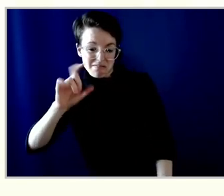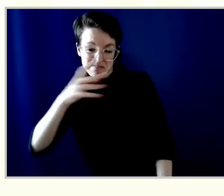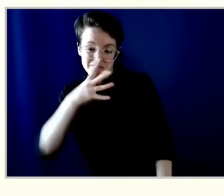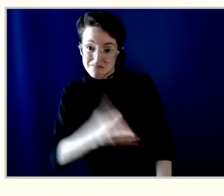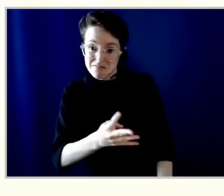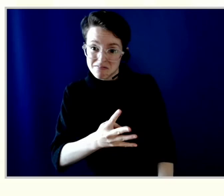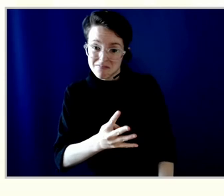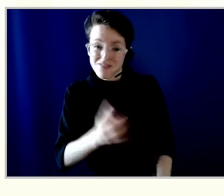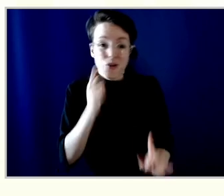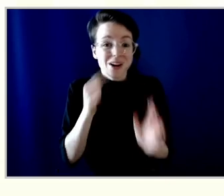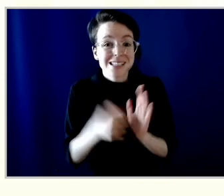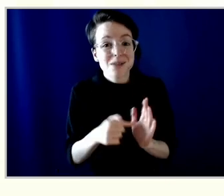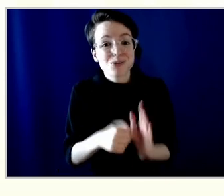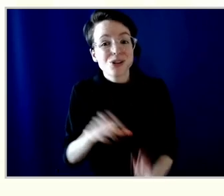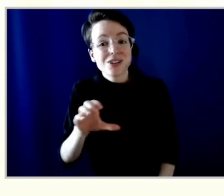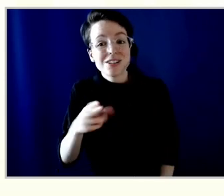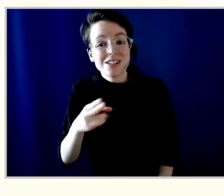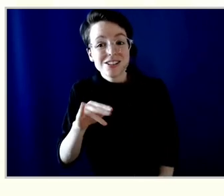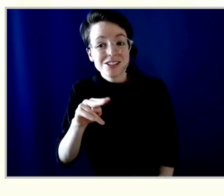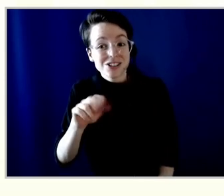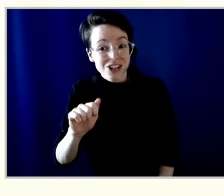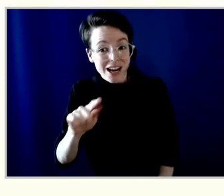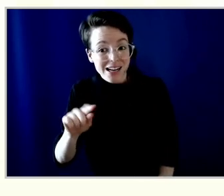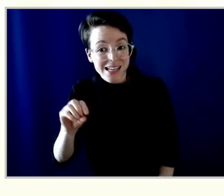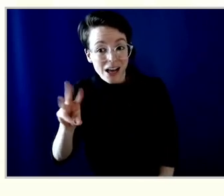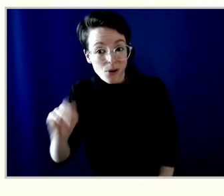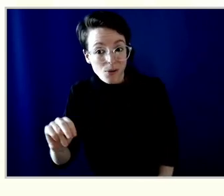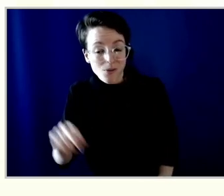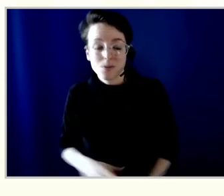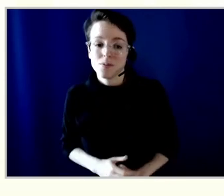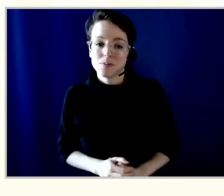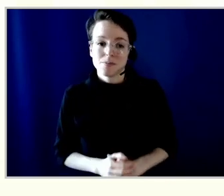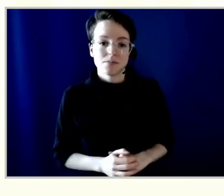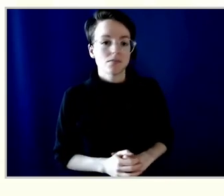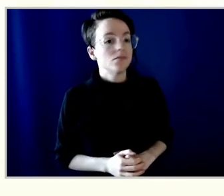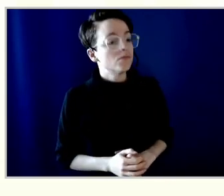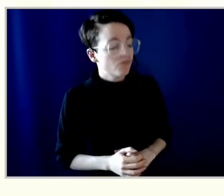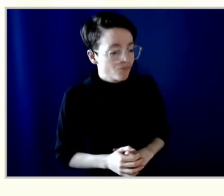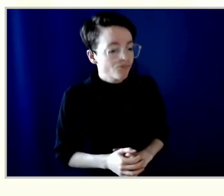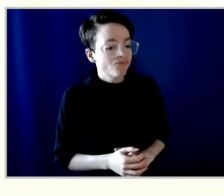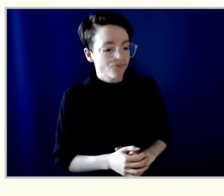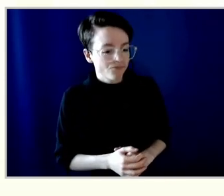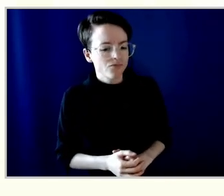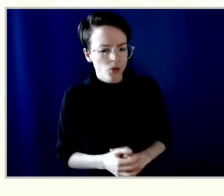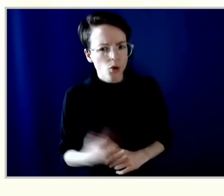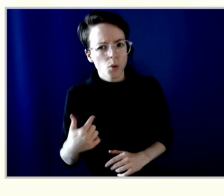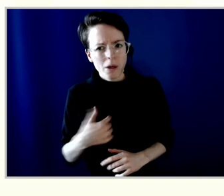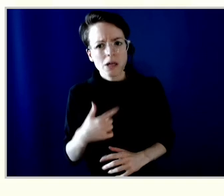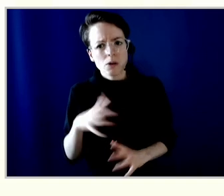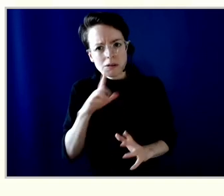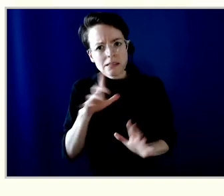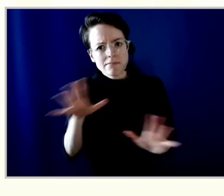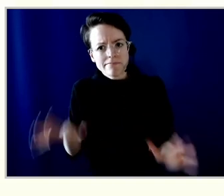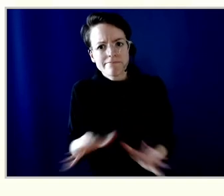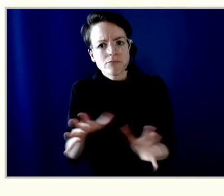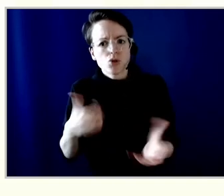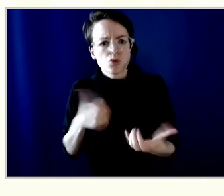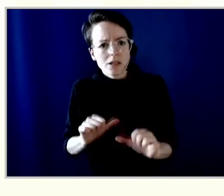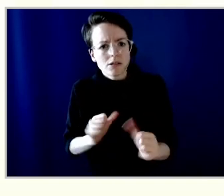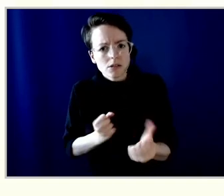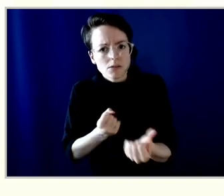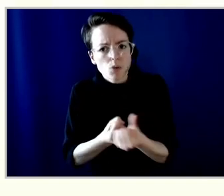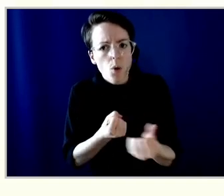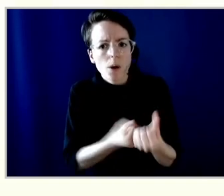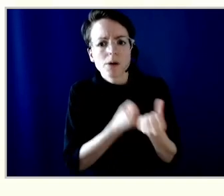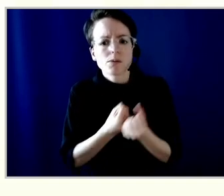Thanks for the question. Thanks Thanks certainly do our best to support many smaller communities and many underserved groups. And, you know, as an